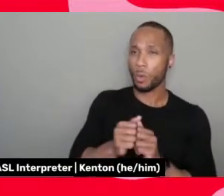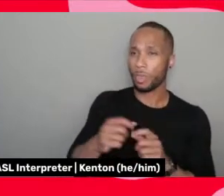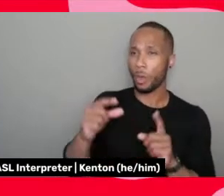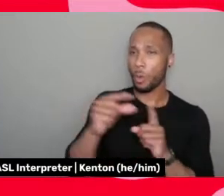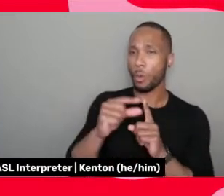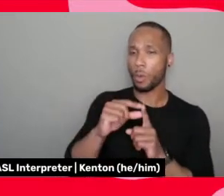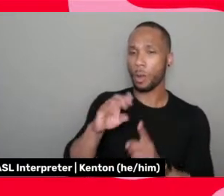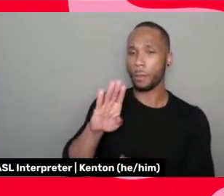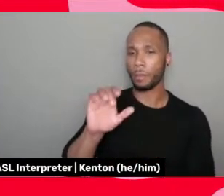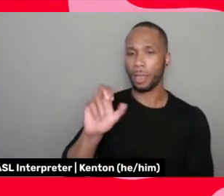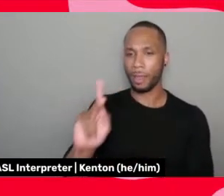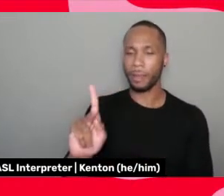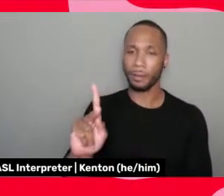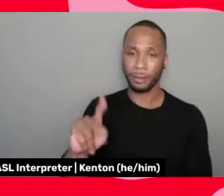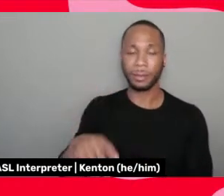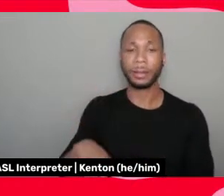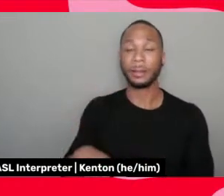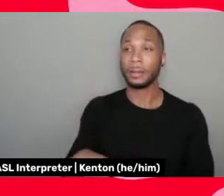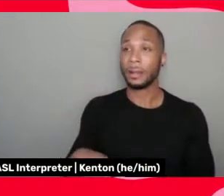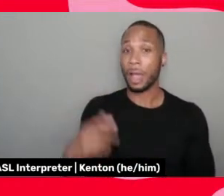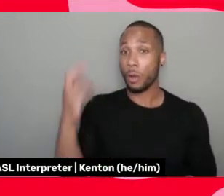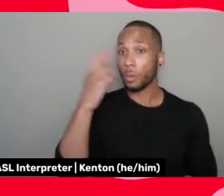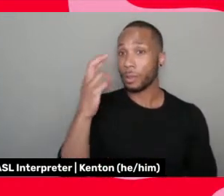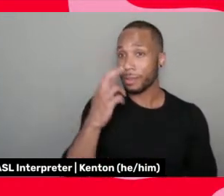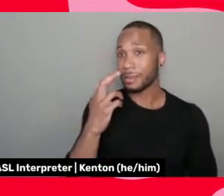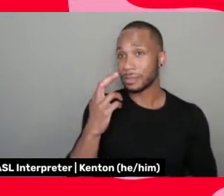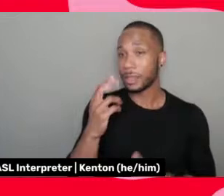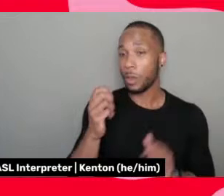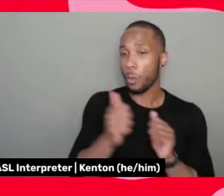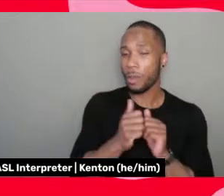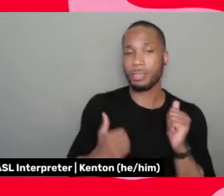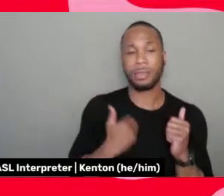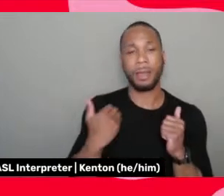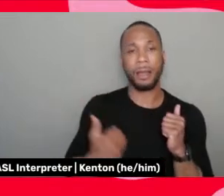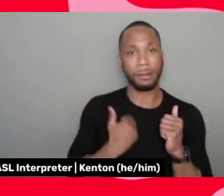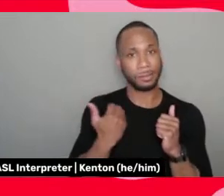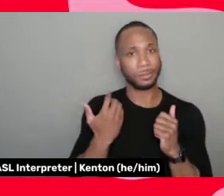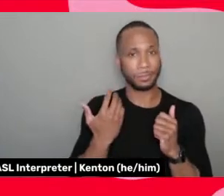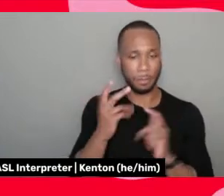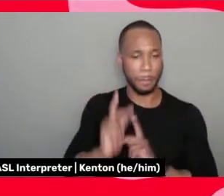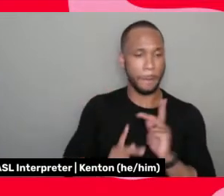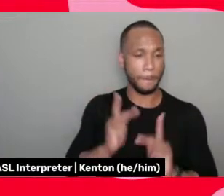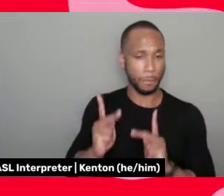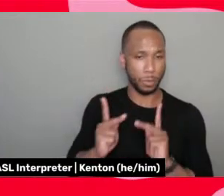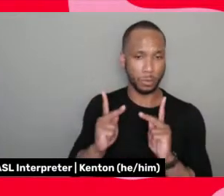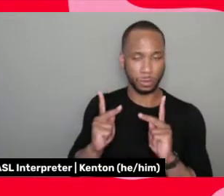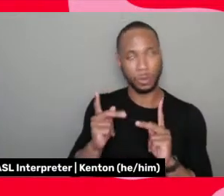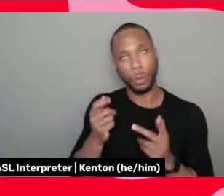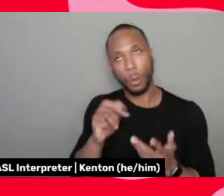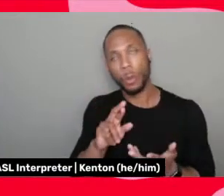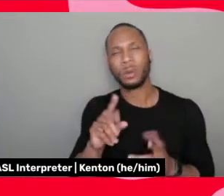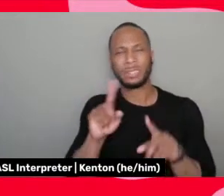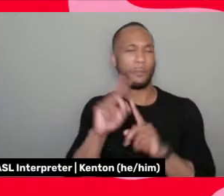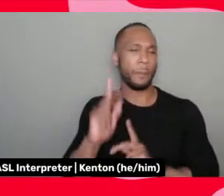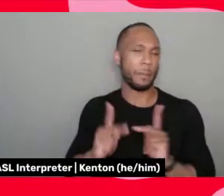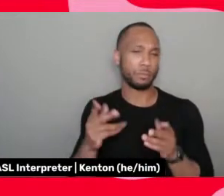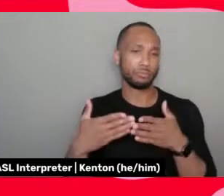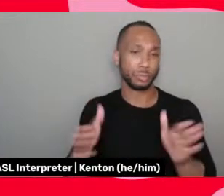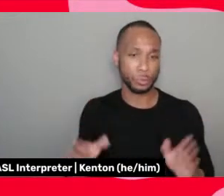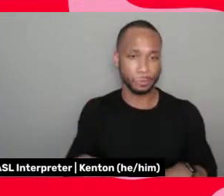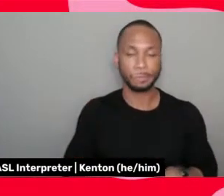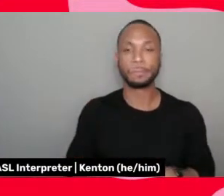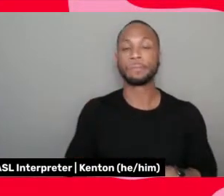Um, and I find that, I do find that with our younger, our younger people or different people that